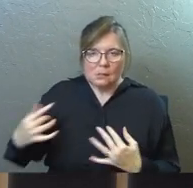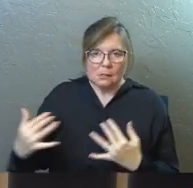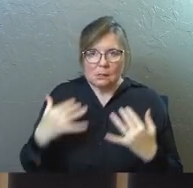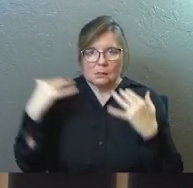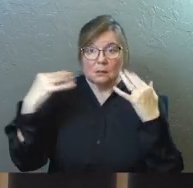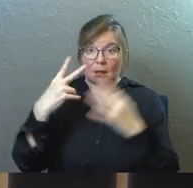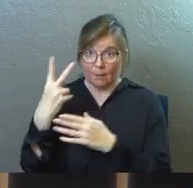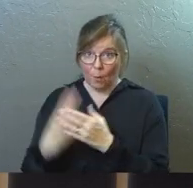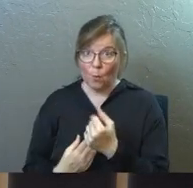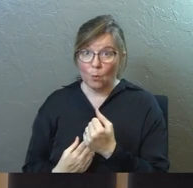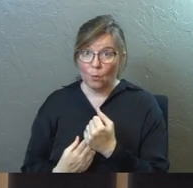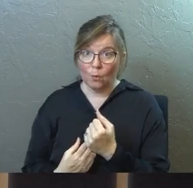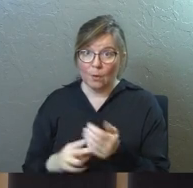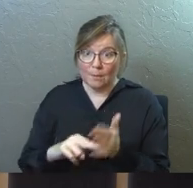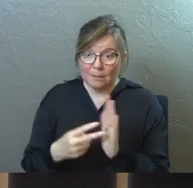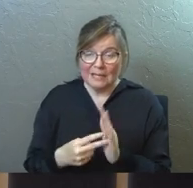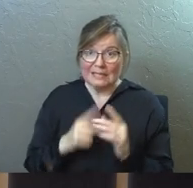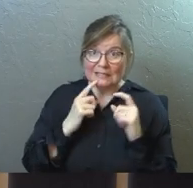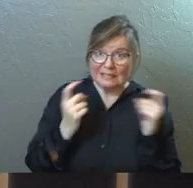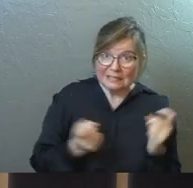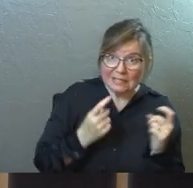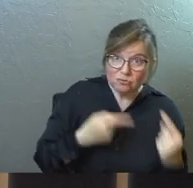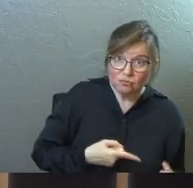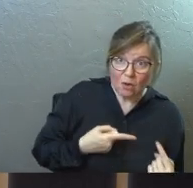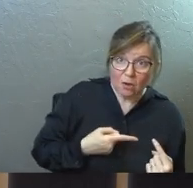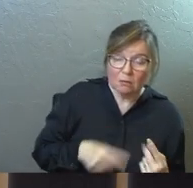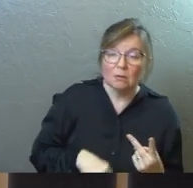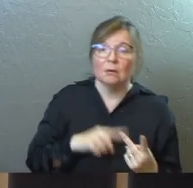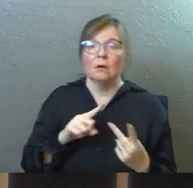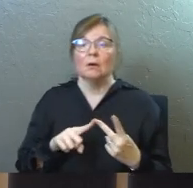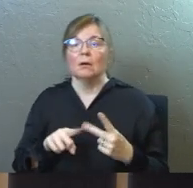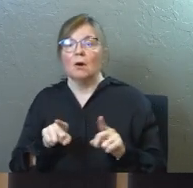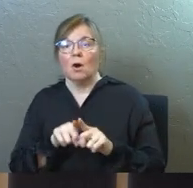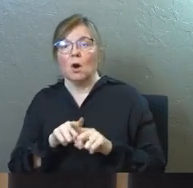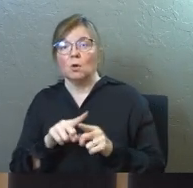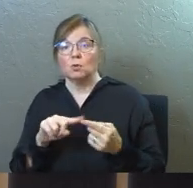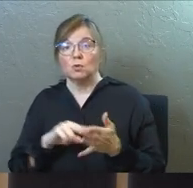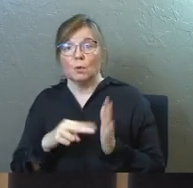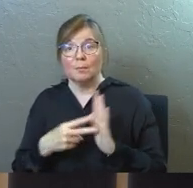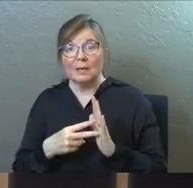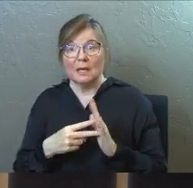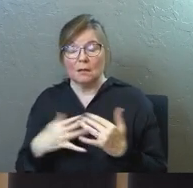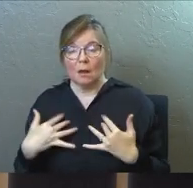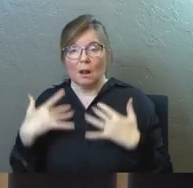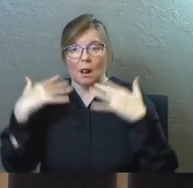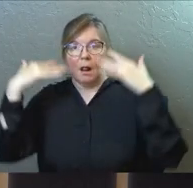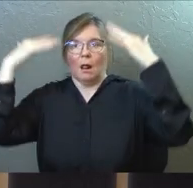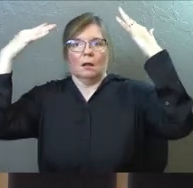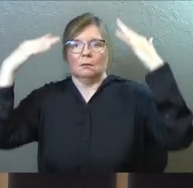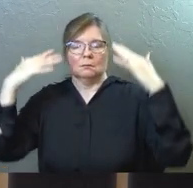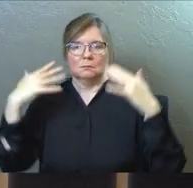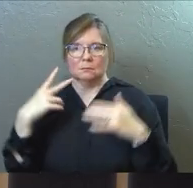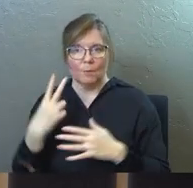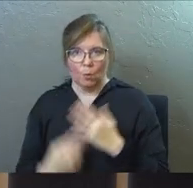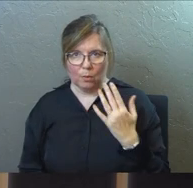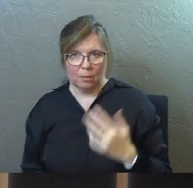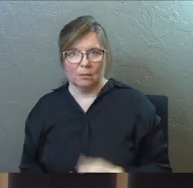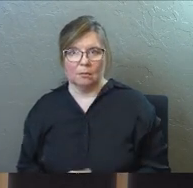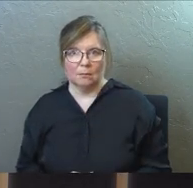It means both. It means your sin struggles, and it also means your overwhelmed life. Both.